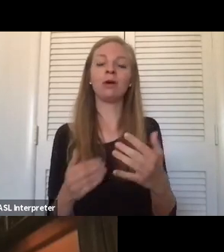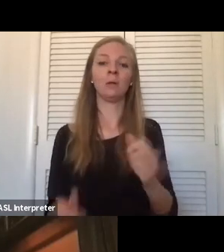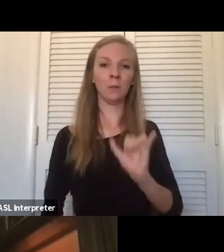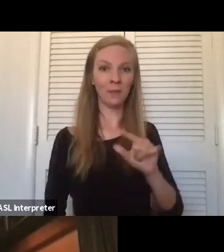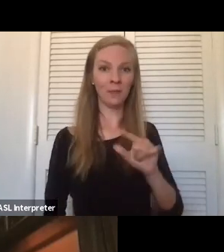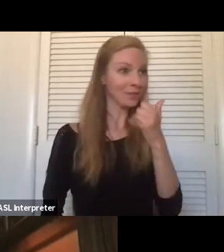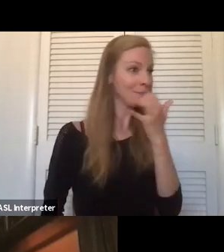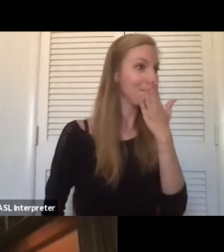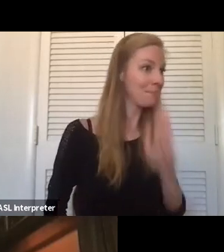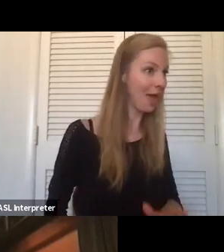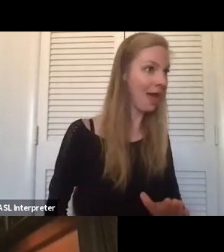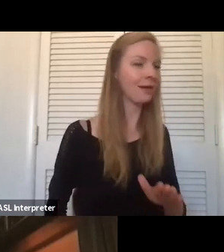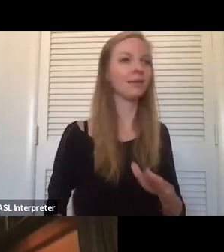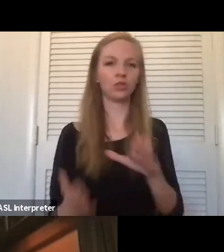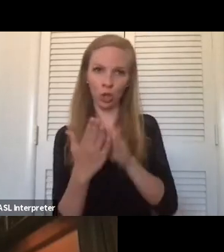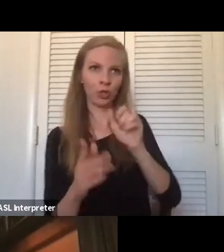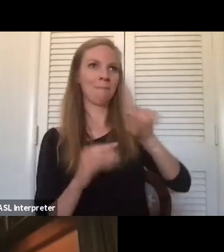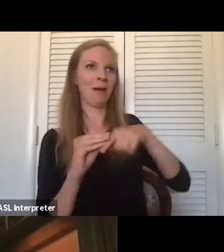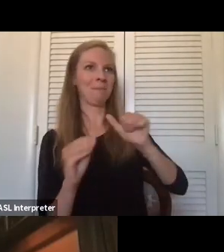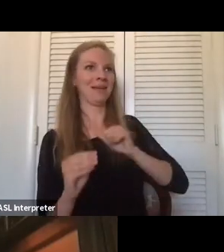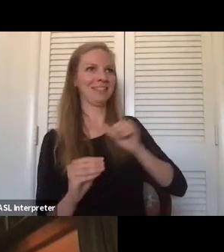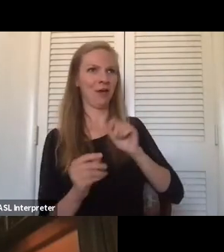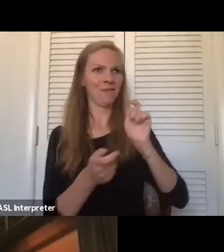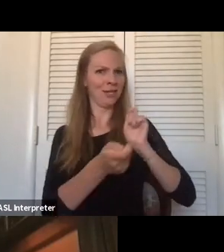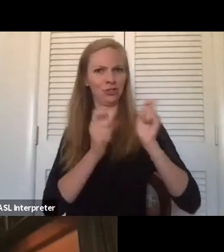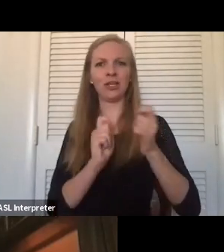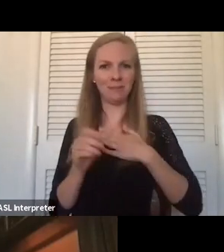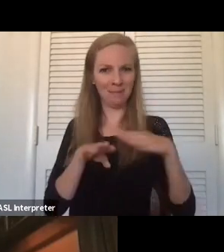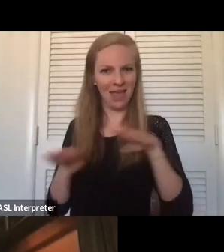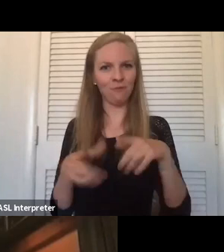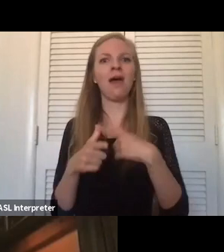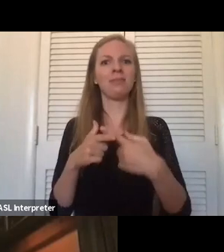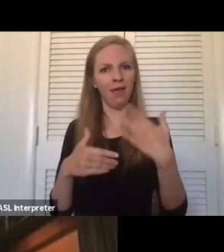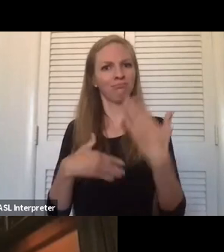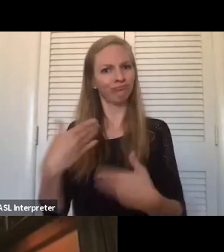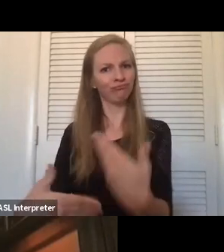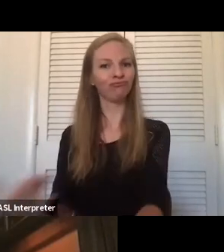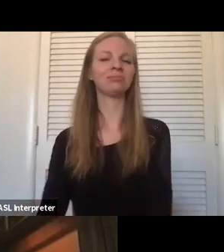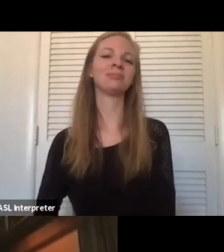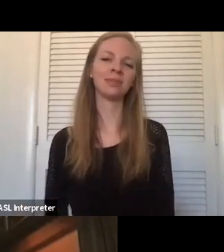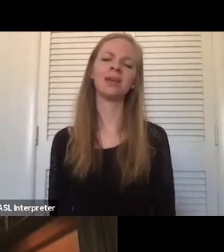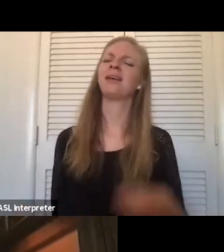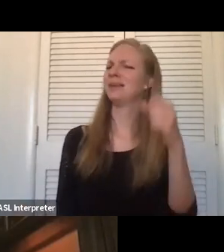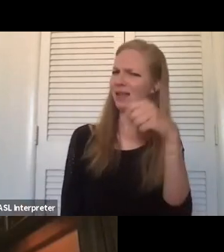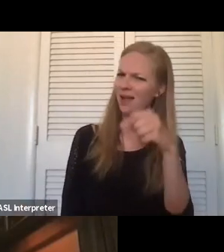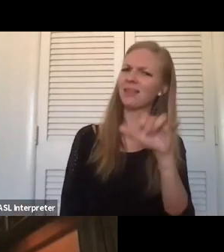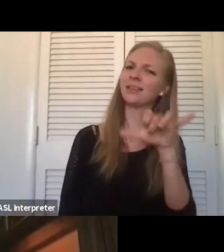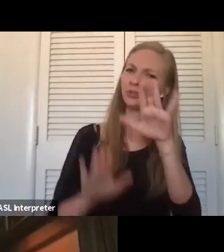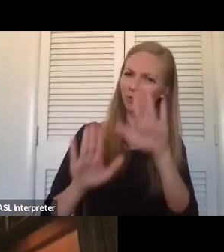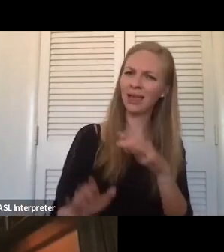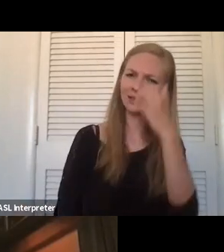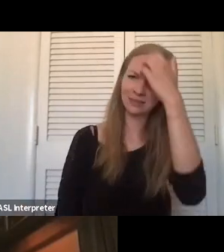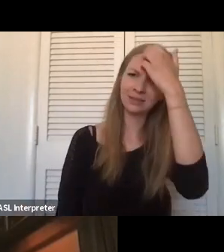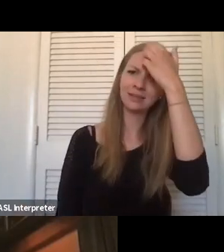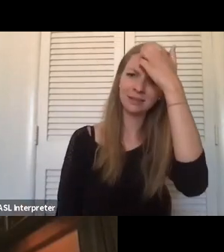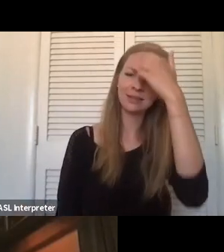moments that I learned about myself and had to adjust my own behavior. Yeah. Great. Great.